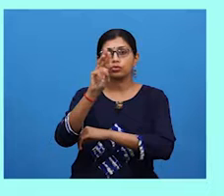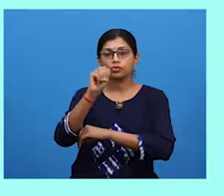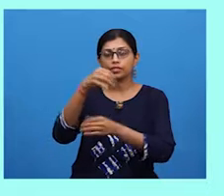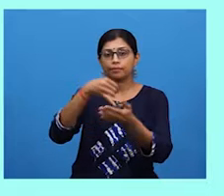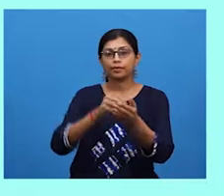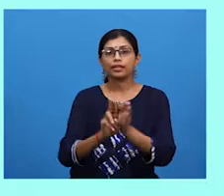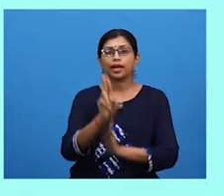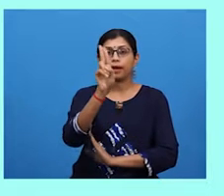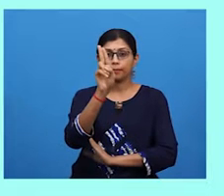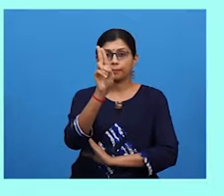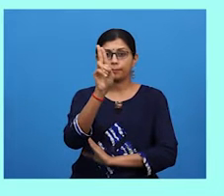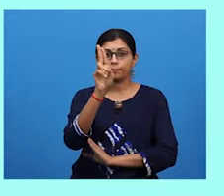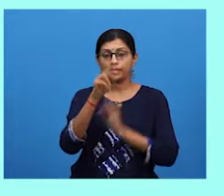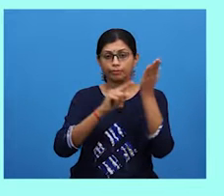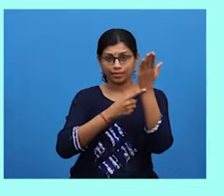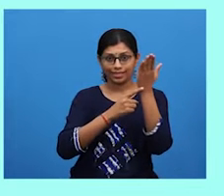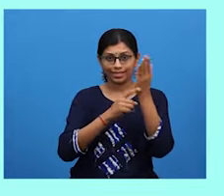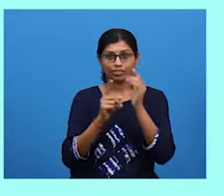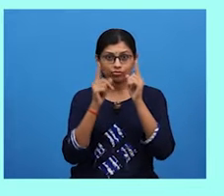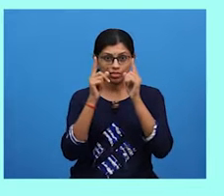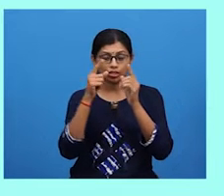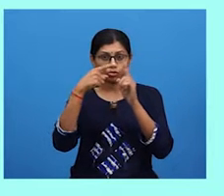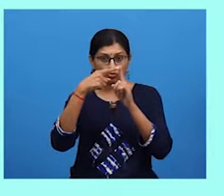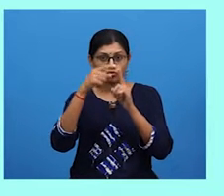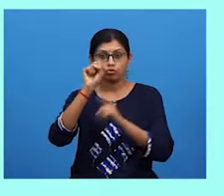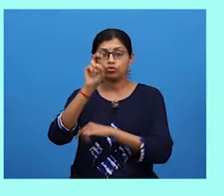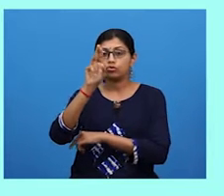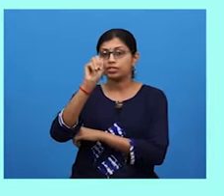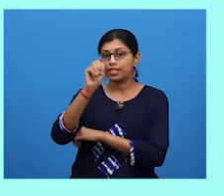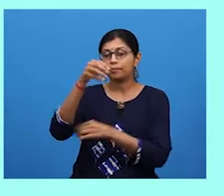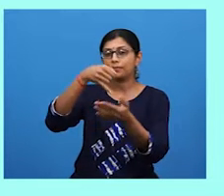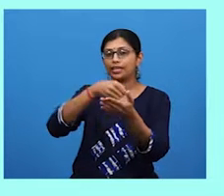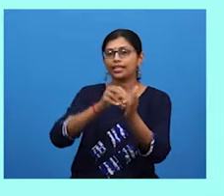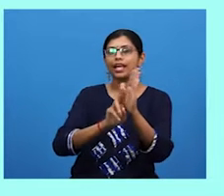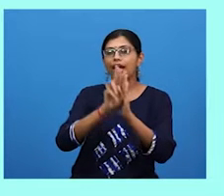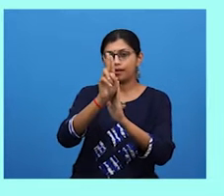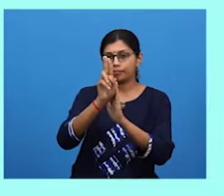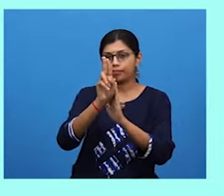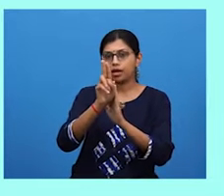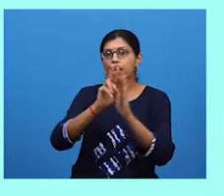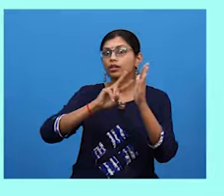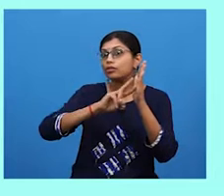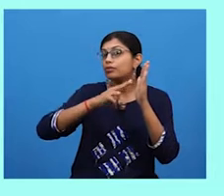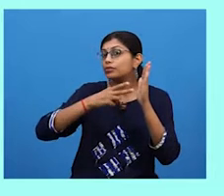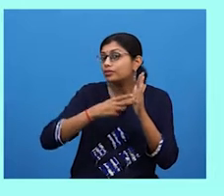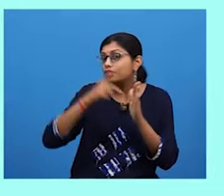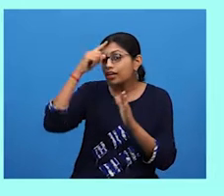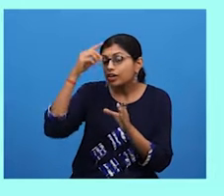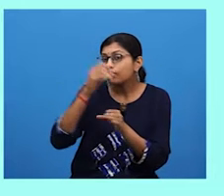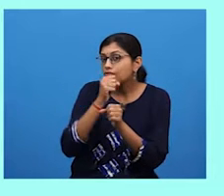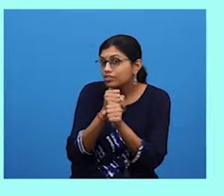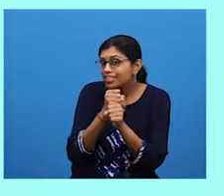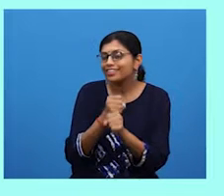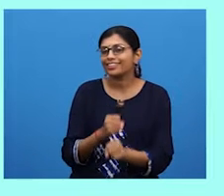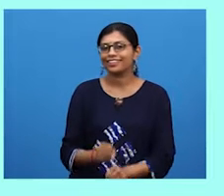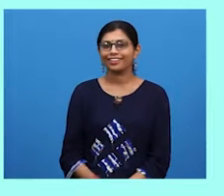at the beginning of her sentence. This is also a clue to tell you it's a